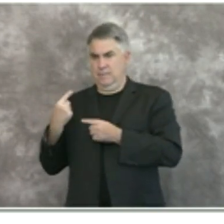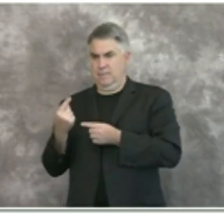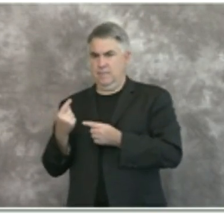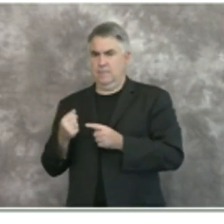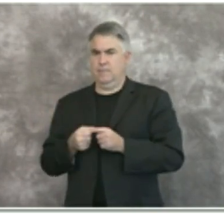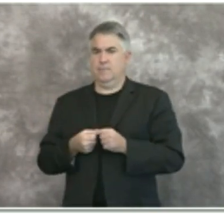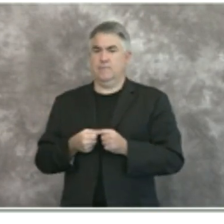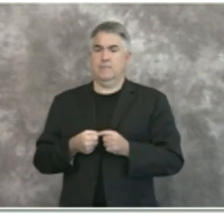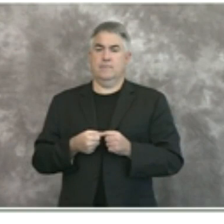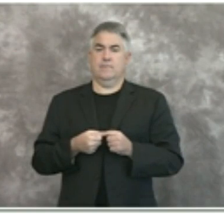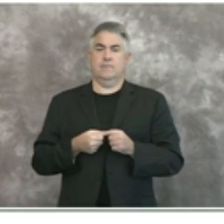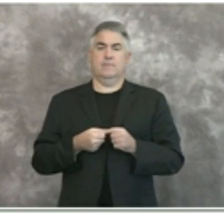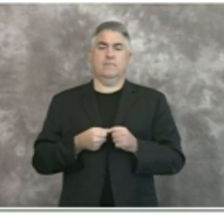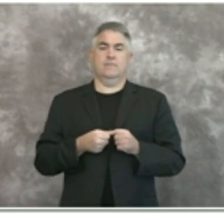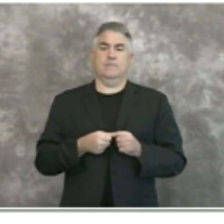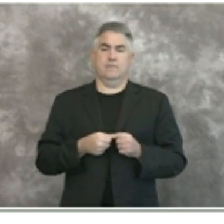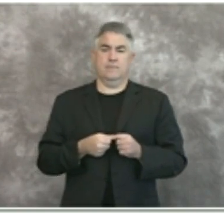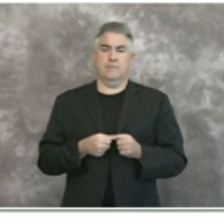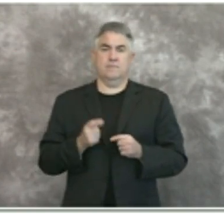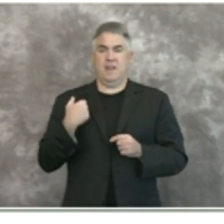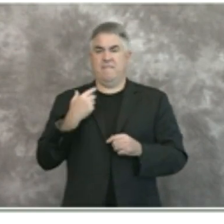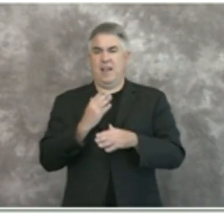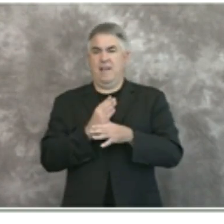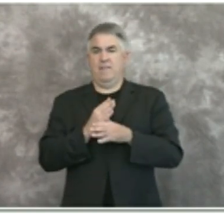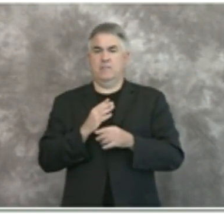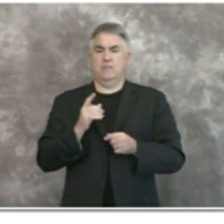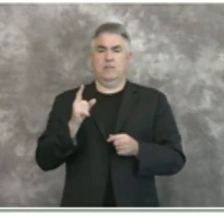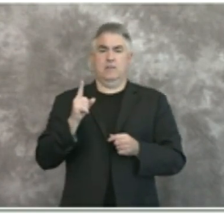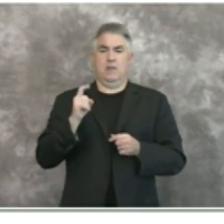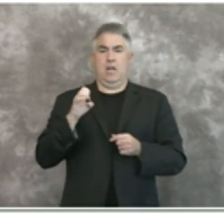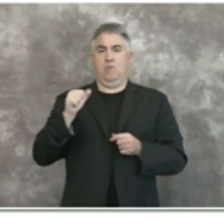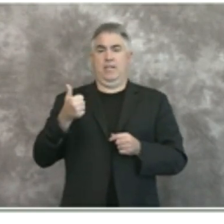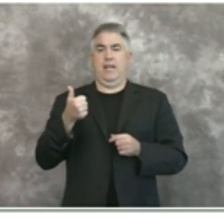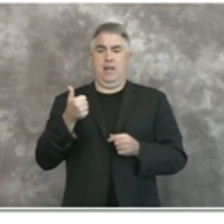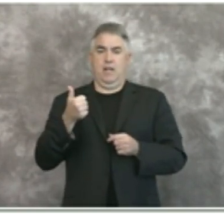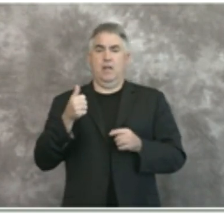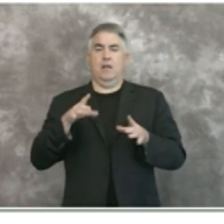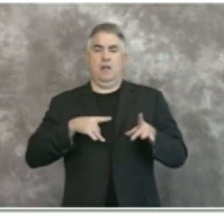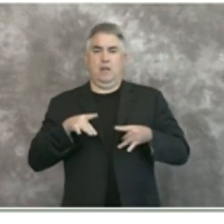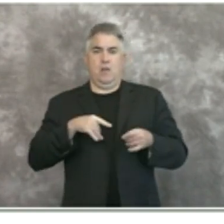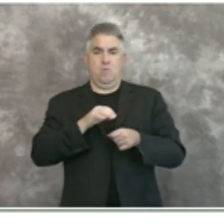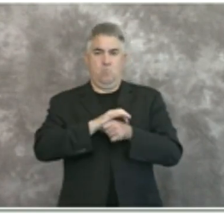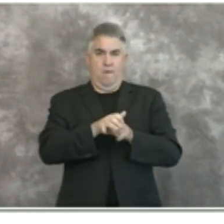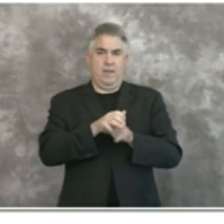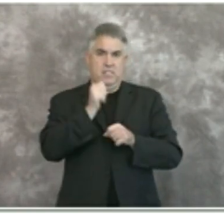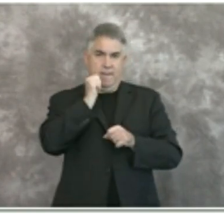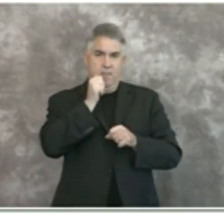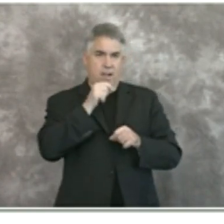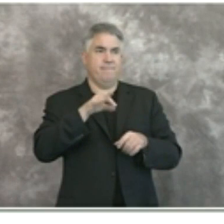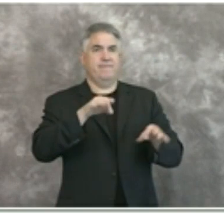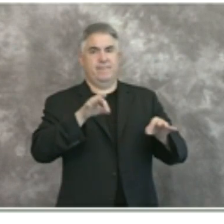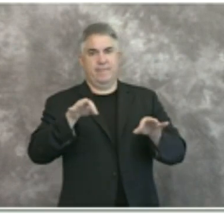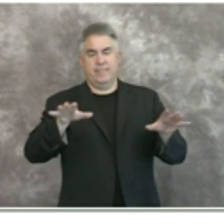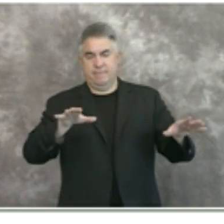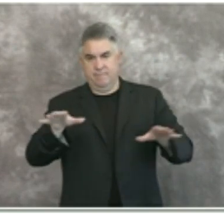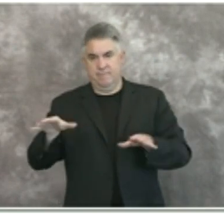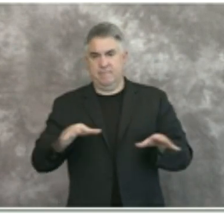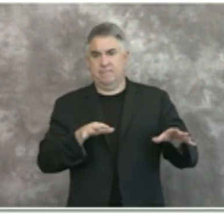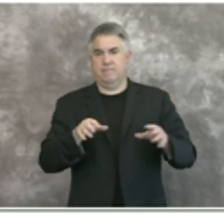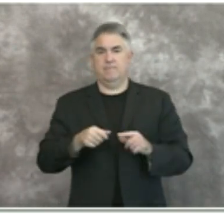we have an average of about 110 new cases daily so our numbers um